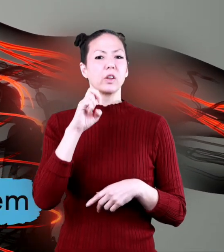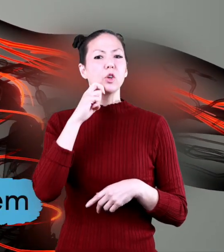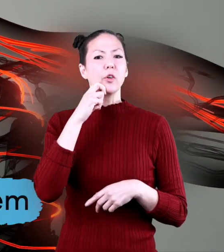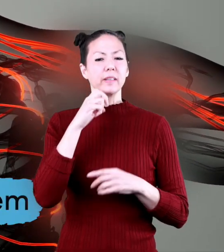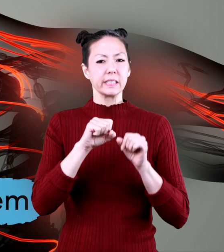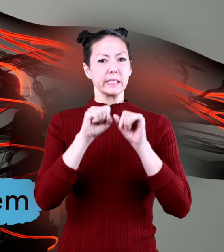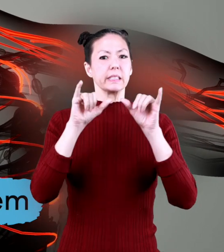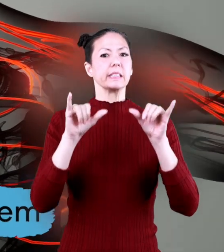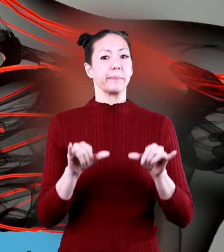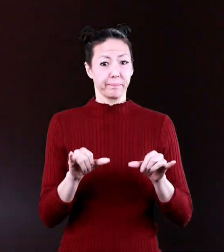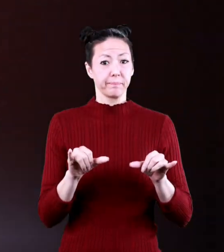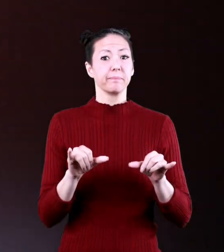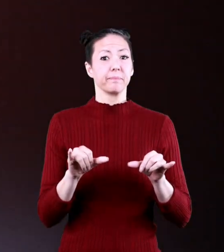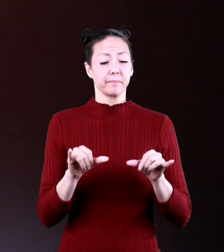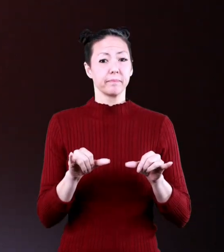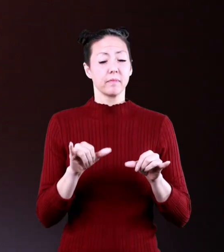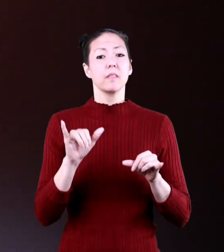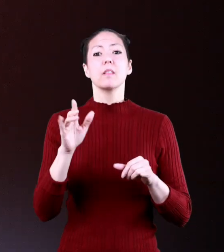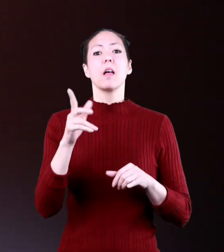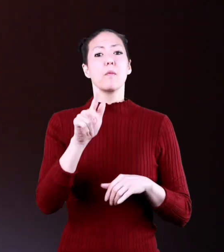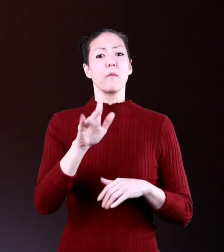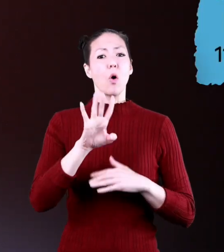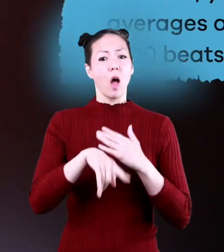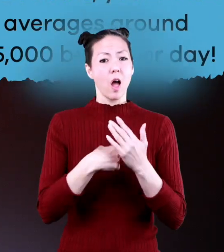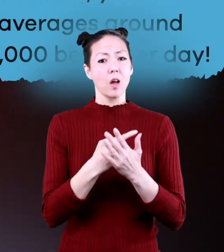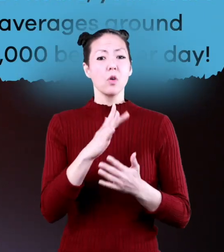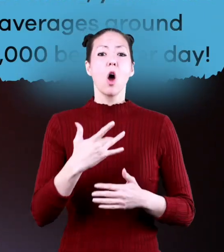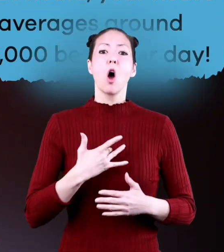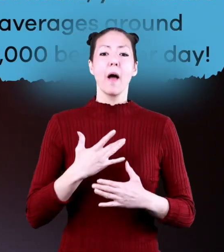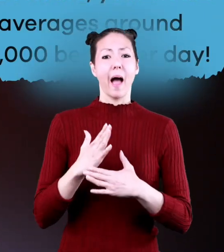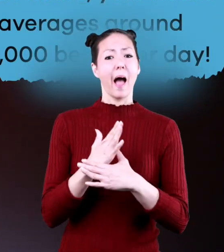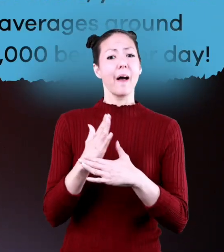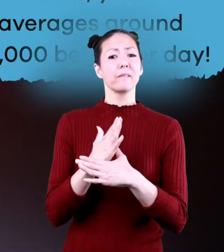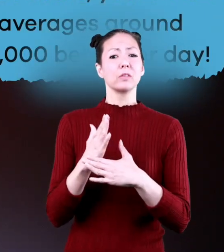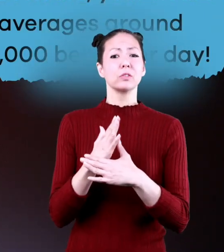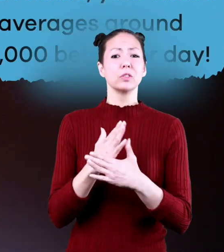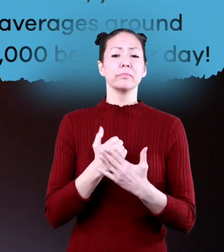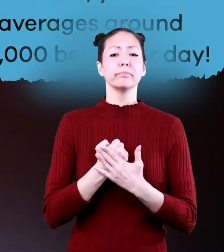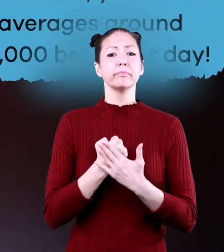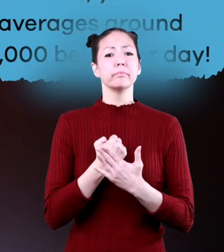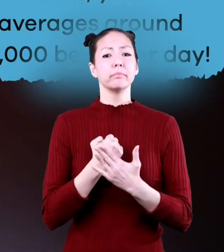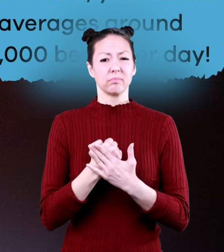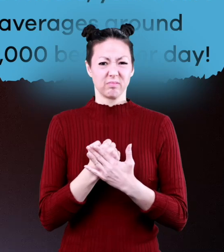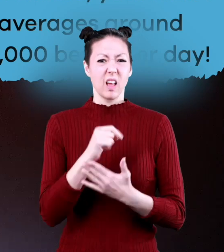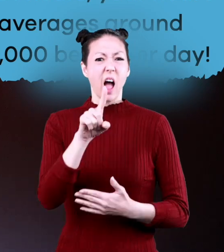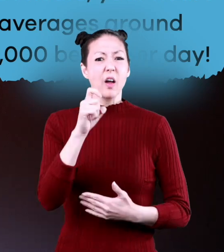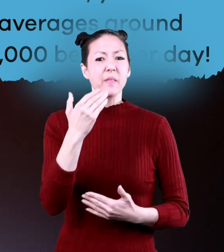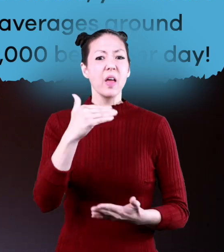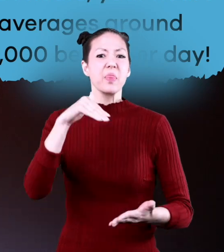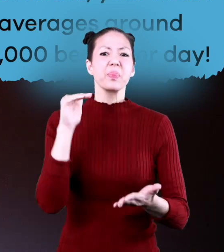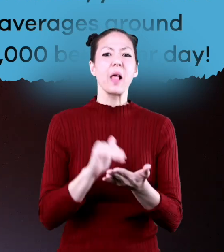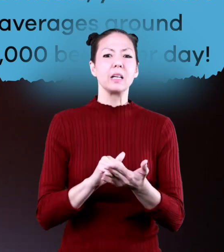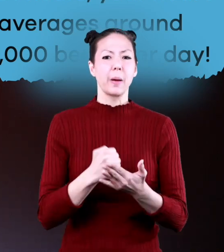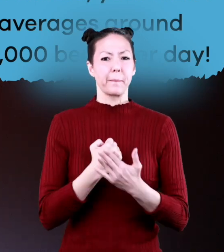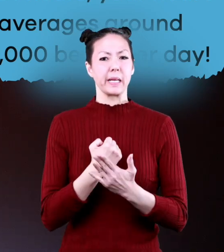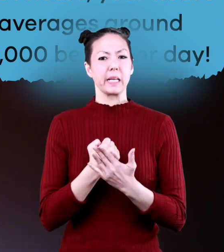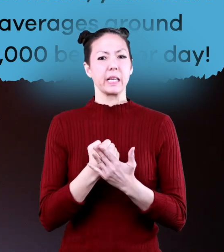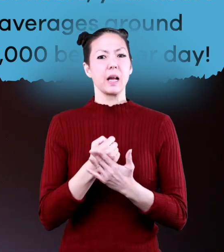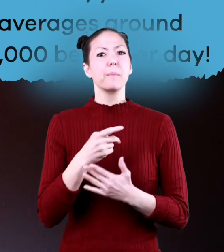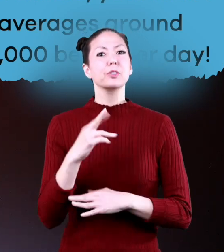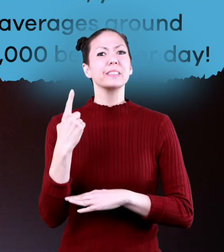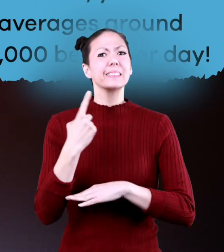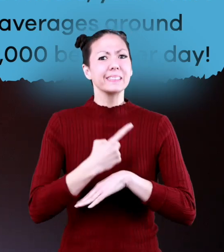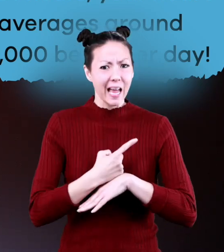nervous system in fact in 24 hours your heart averages around a hundred and fifteen